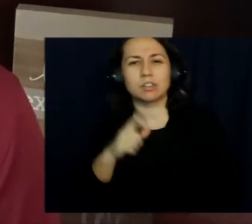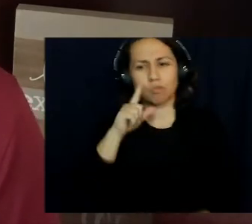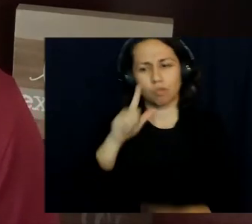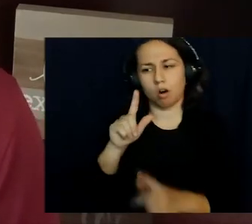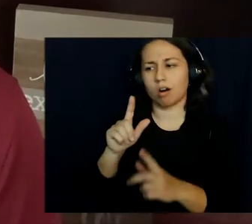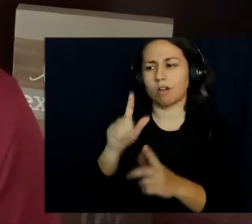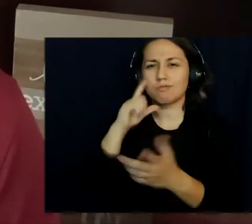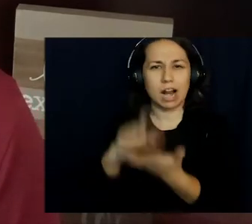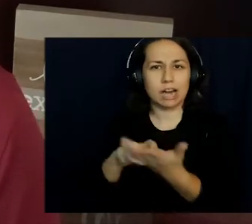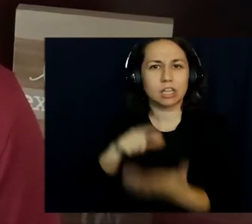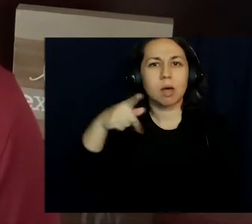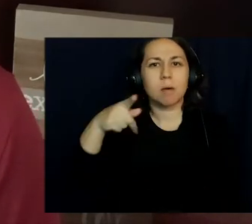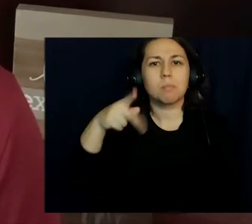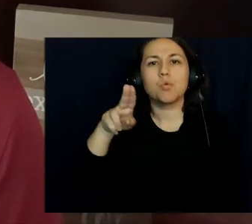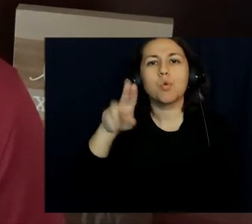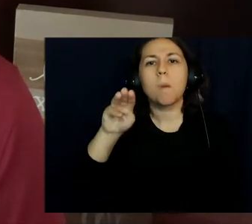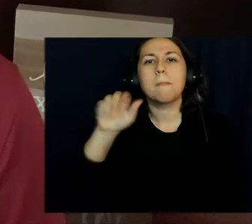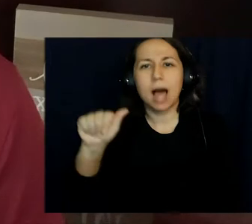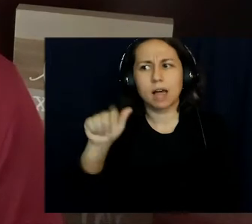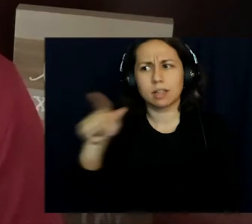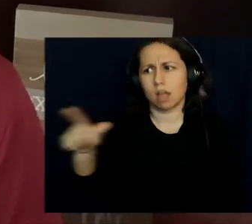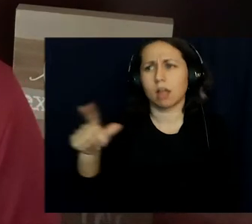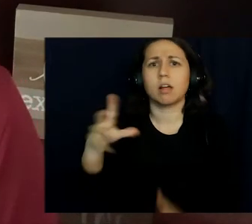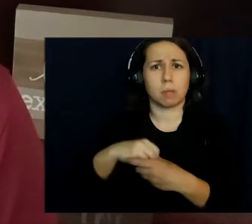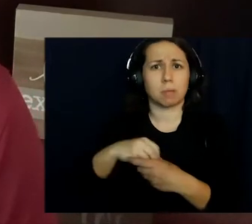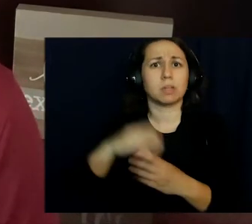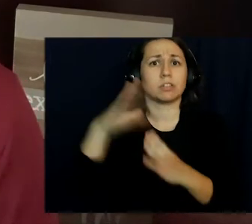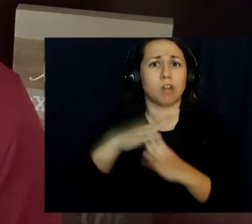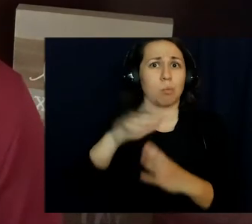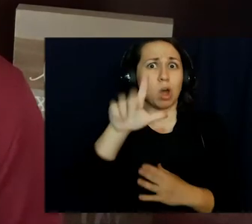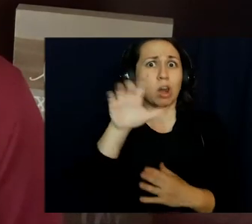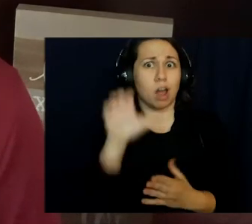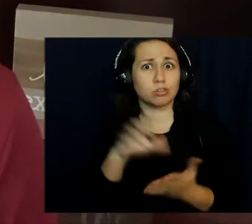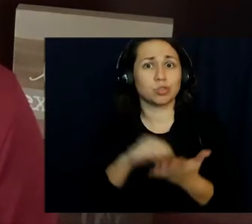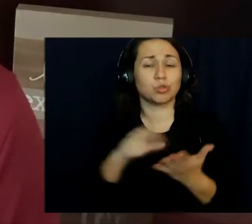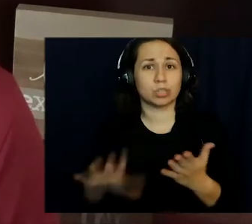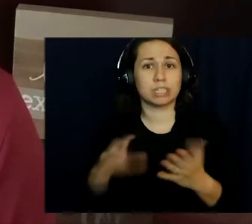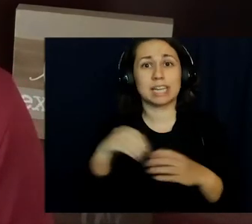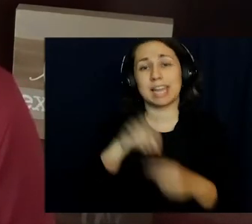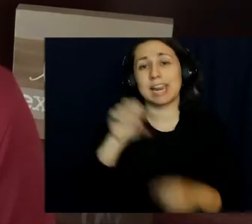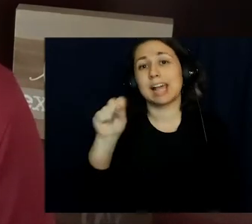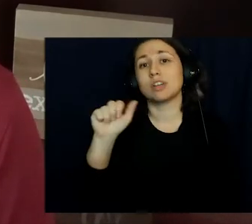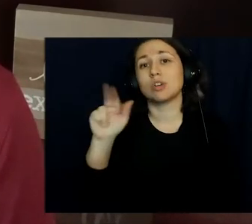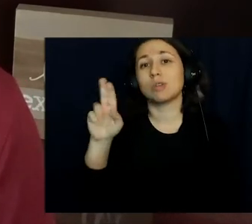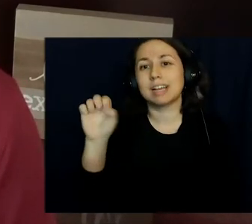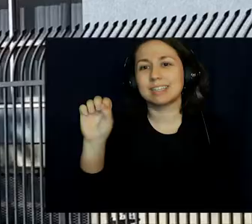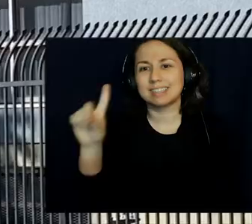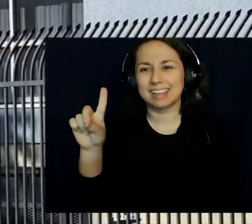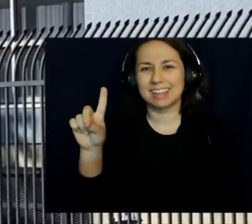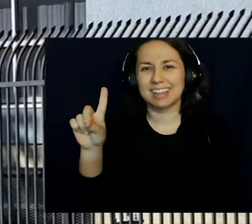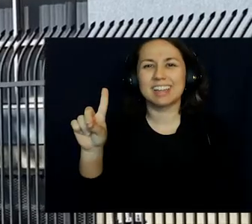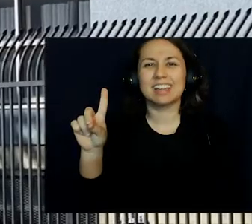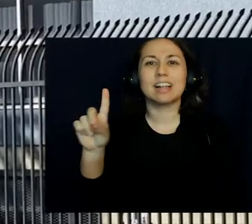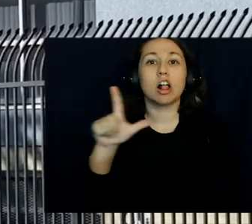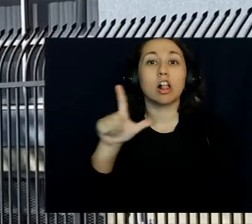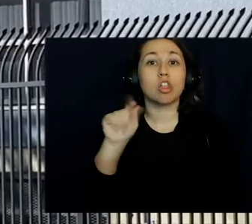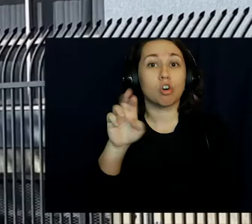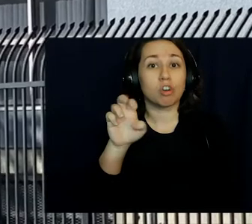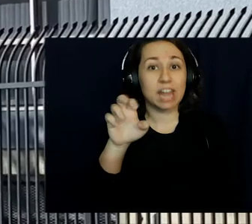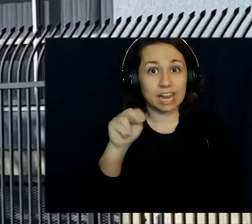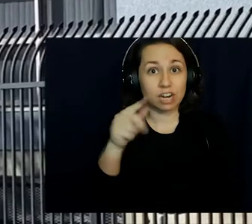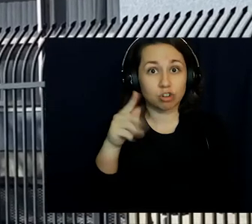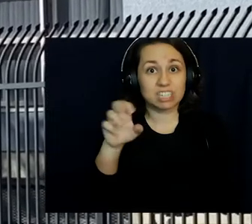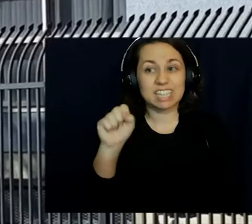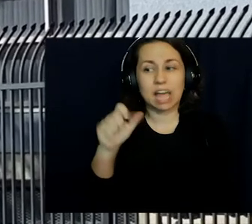the Pumas who are among the top 100 students in the Santa Unified School District. At Lauren